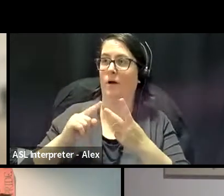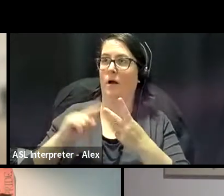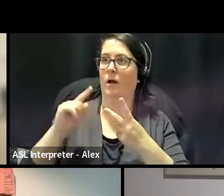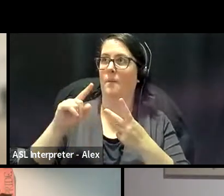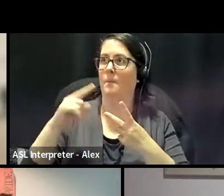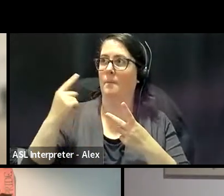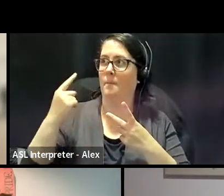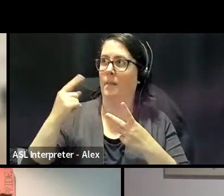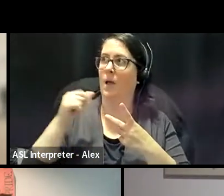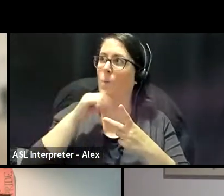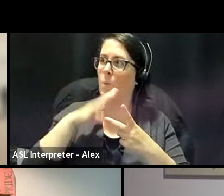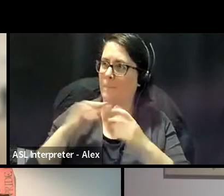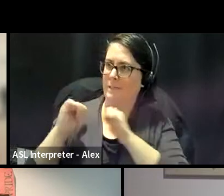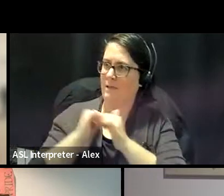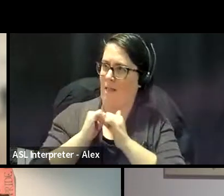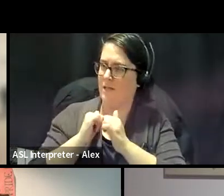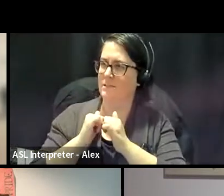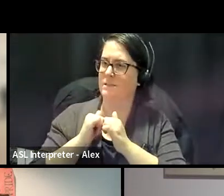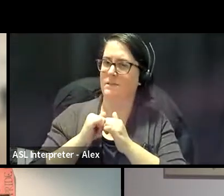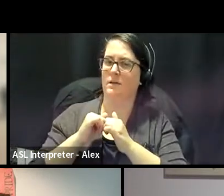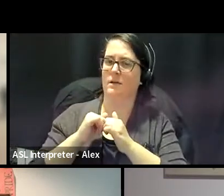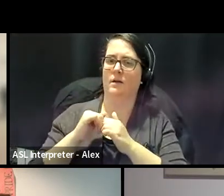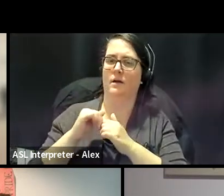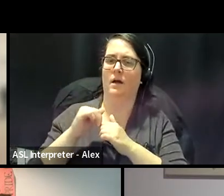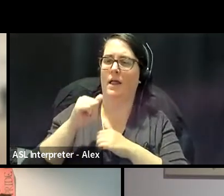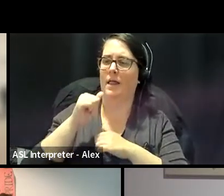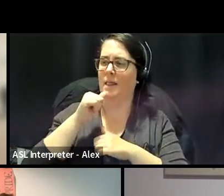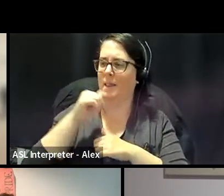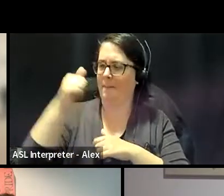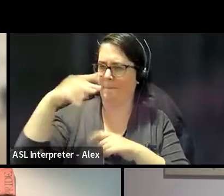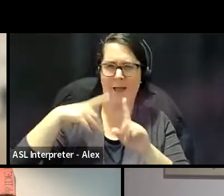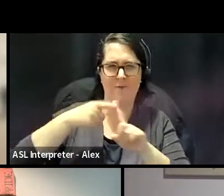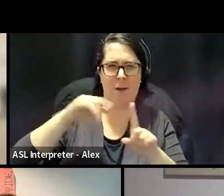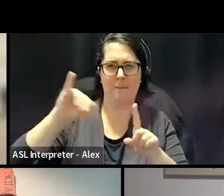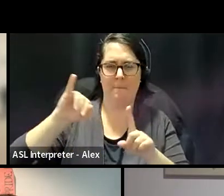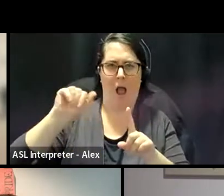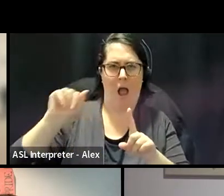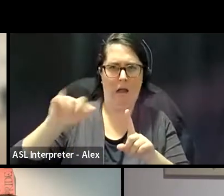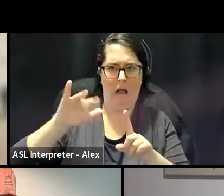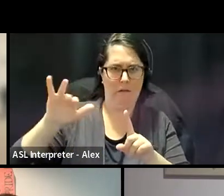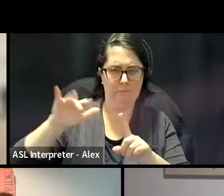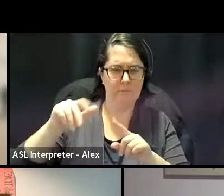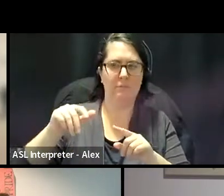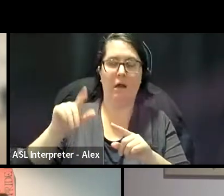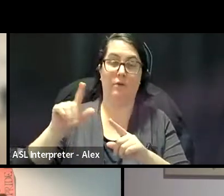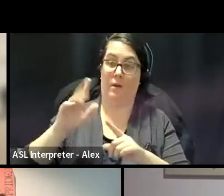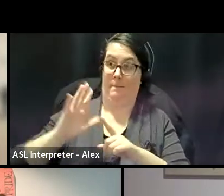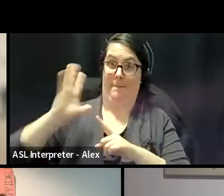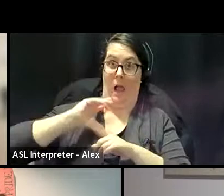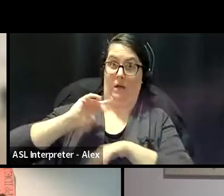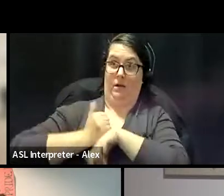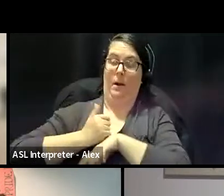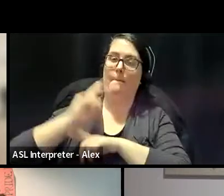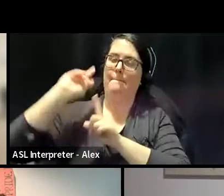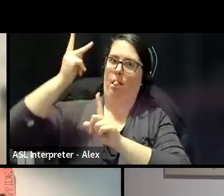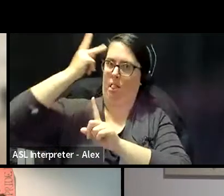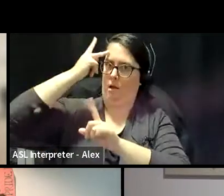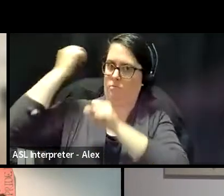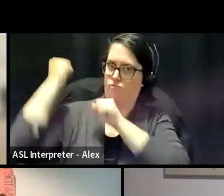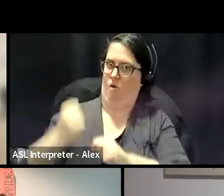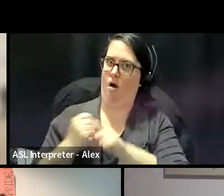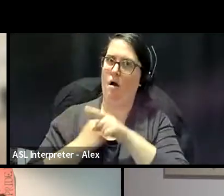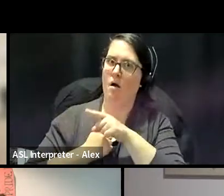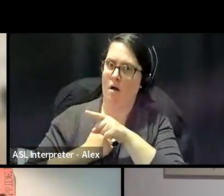black, uh, women's collective, IA, the men from IA. And it was extremely political when it was formed, right.